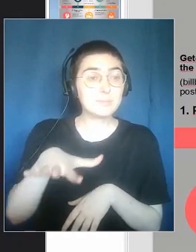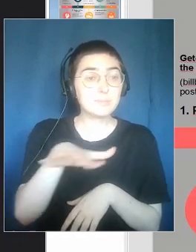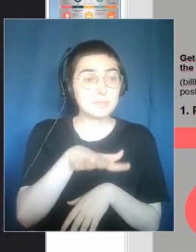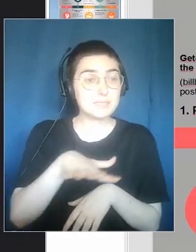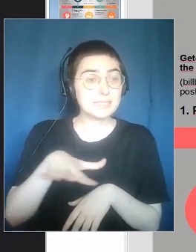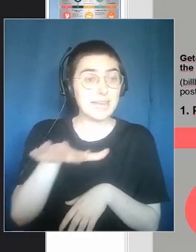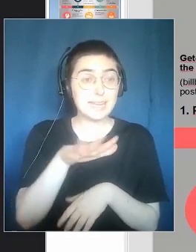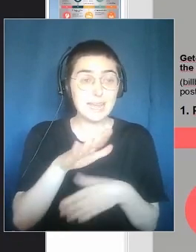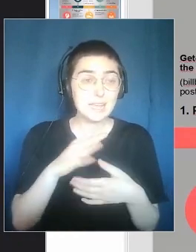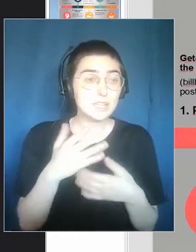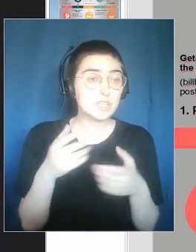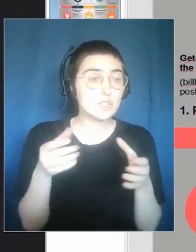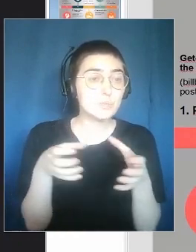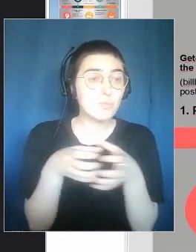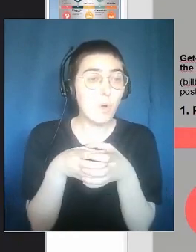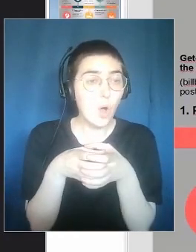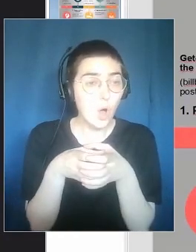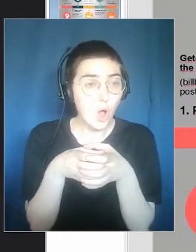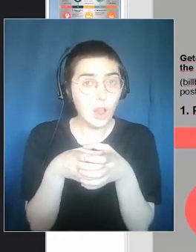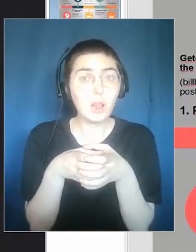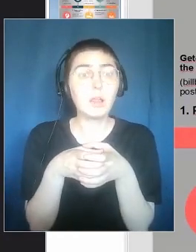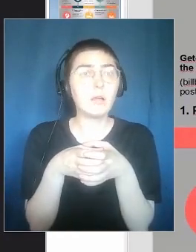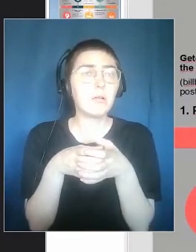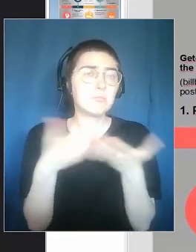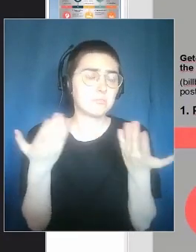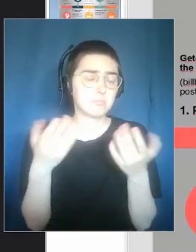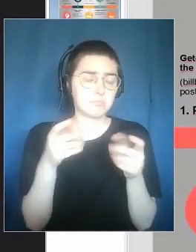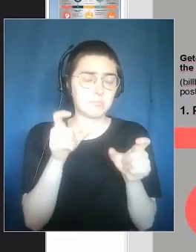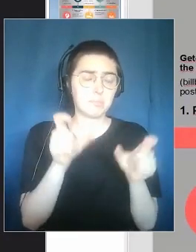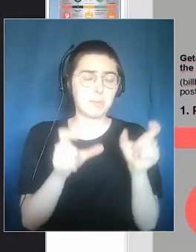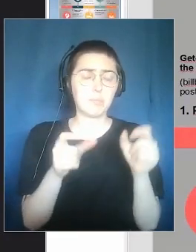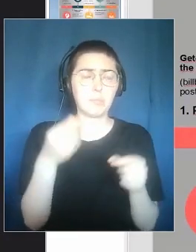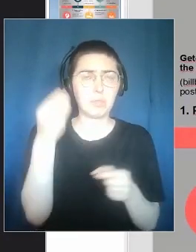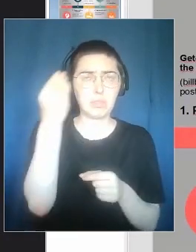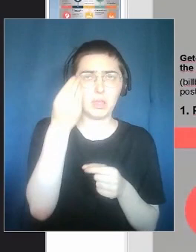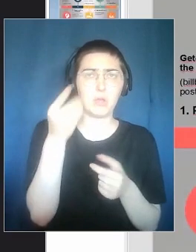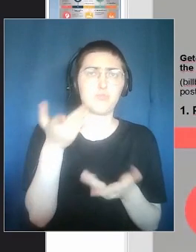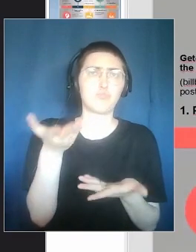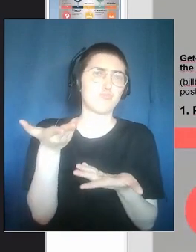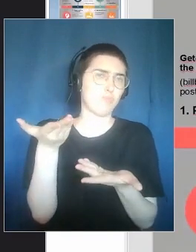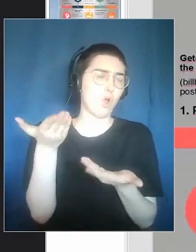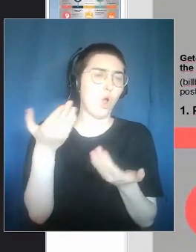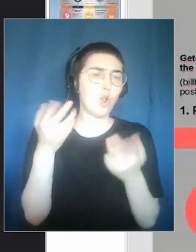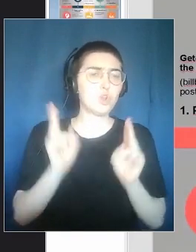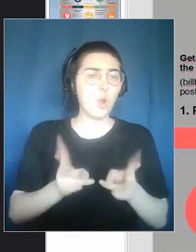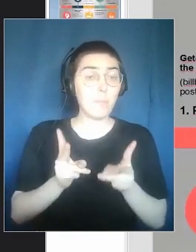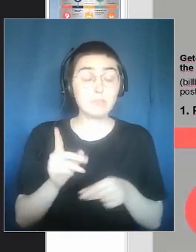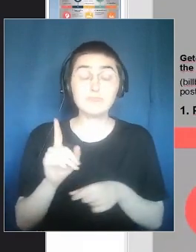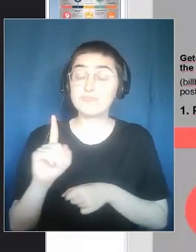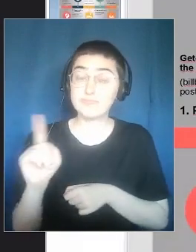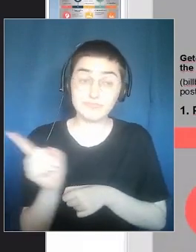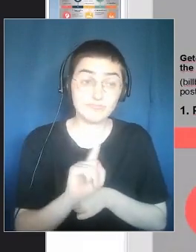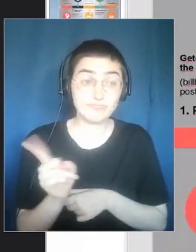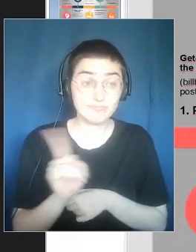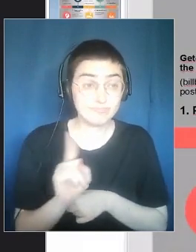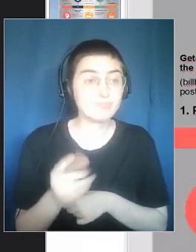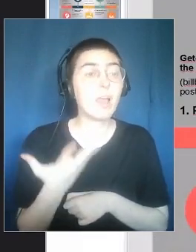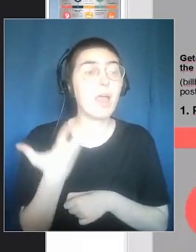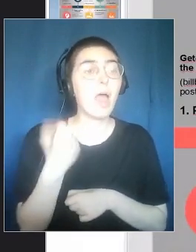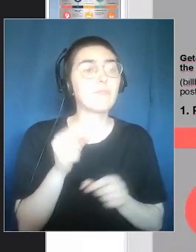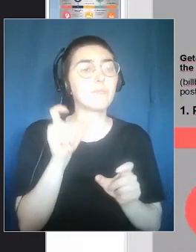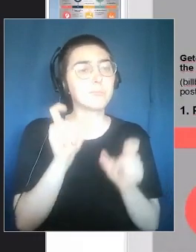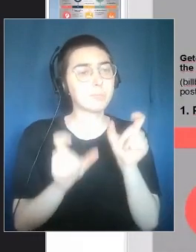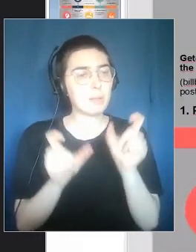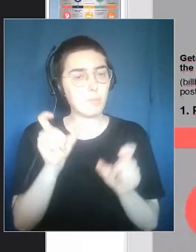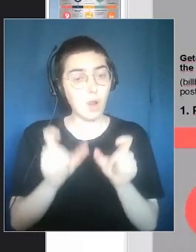small villages, this might sound as something trivial, something that one might take for granted.